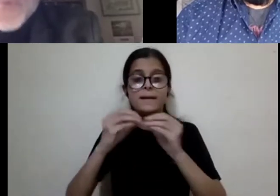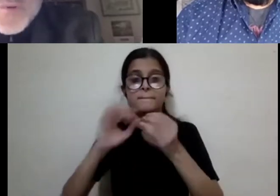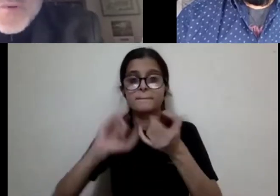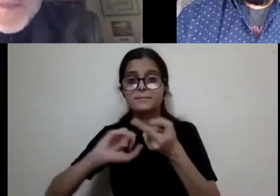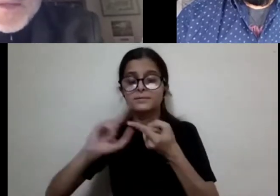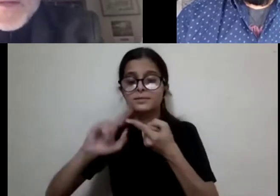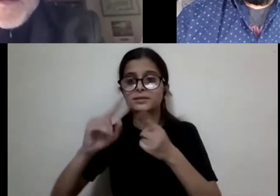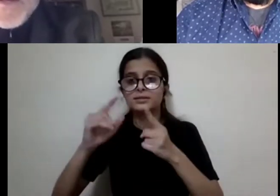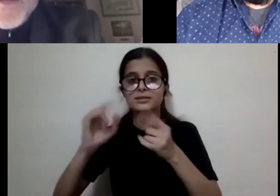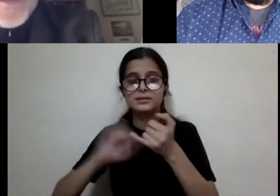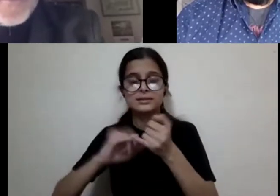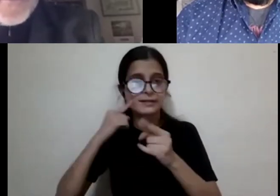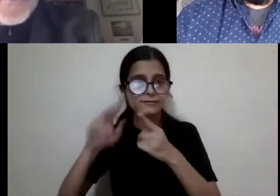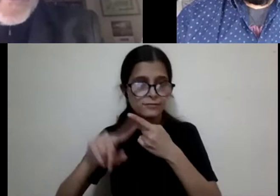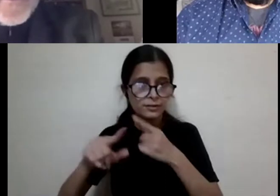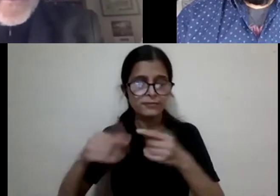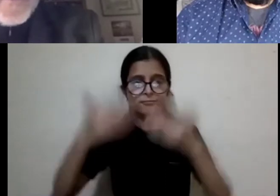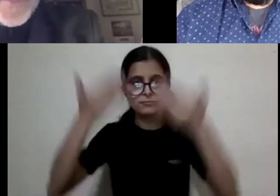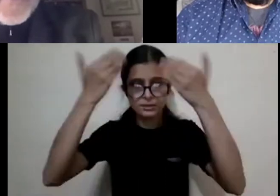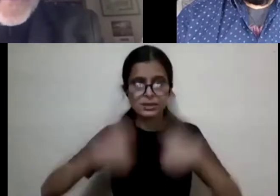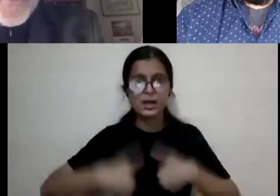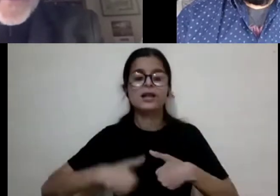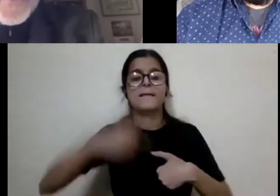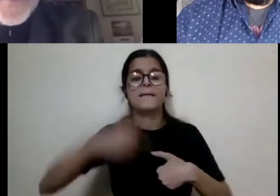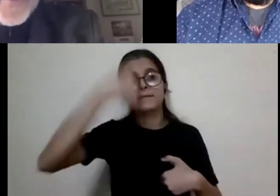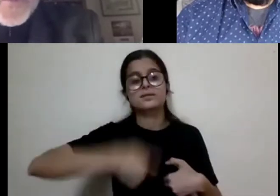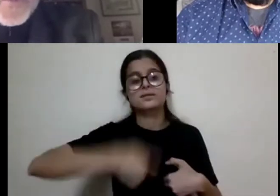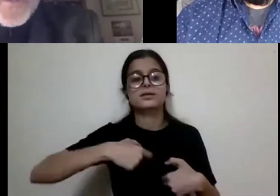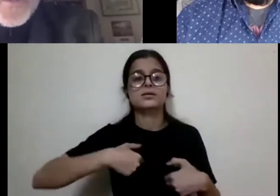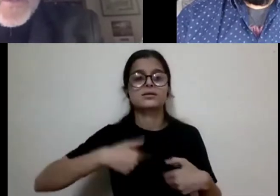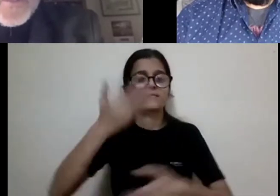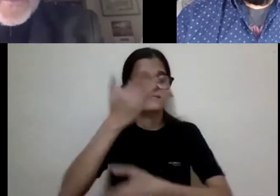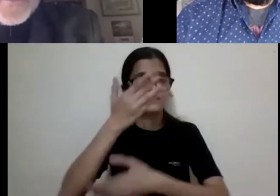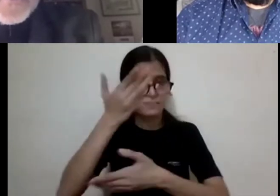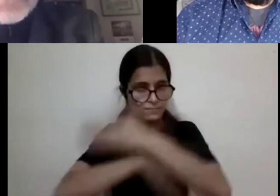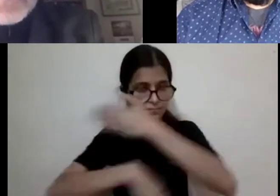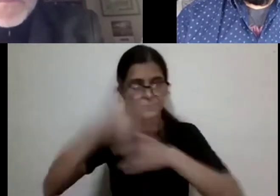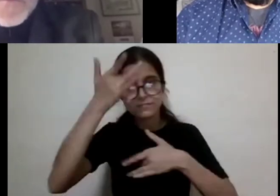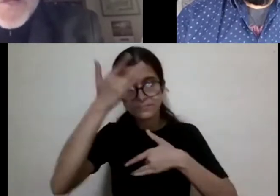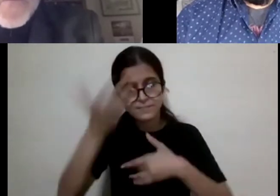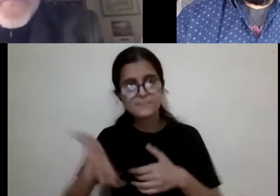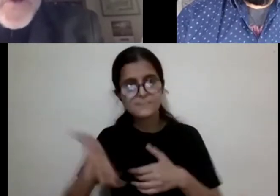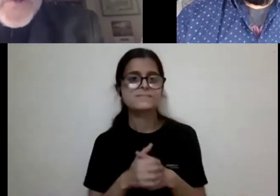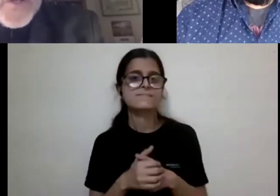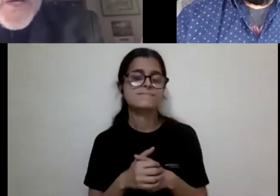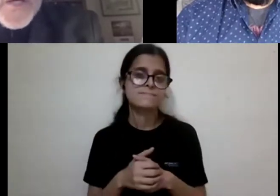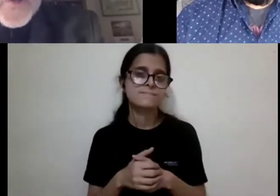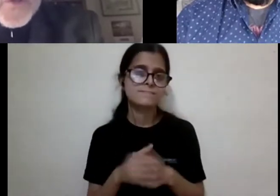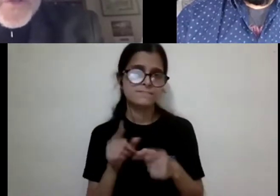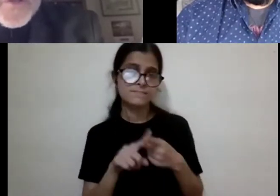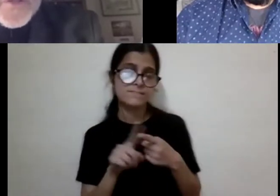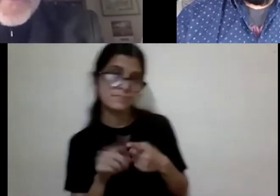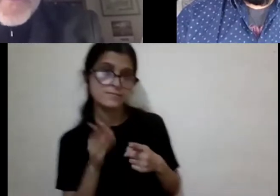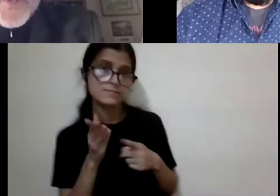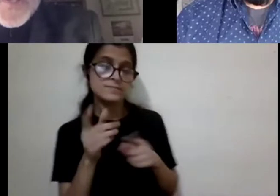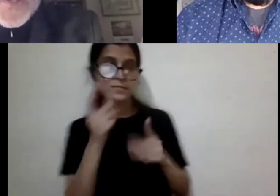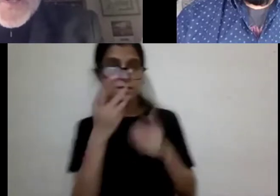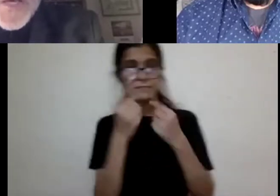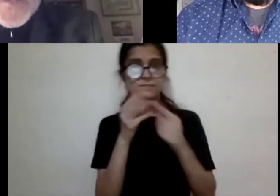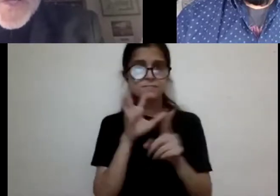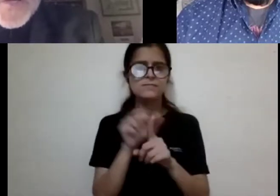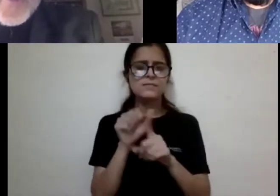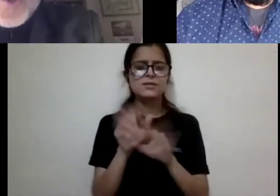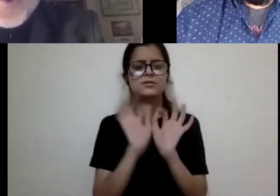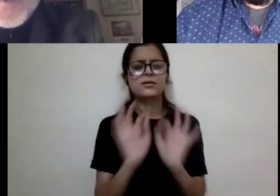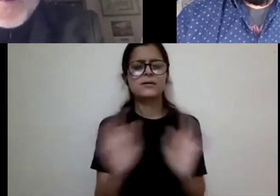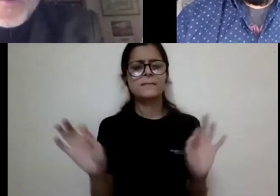disorder. And the obsessive compulsive disorder is, there's a lot of ways to diagnose it, but the simple thing is to